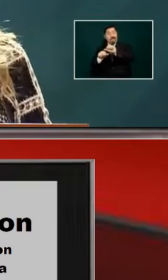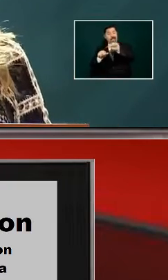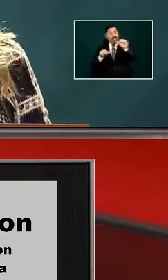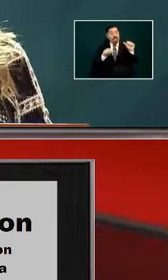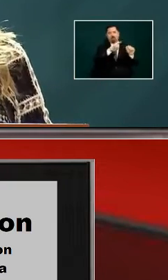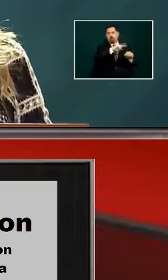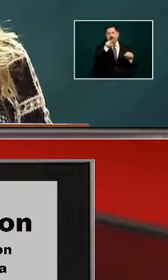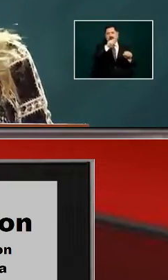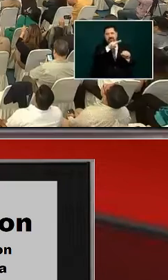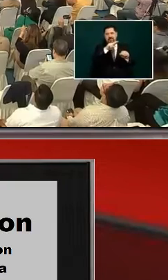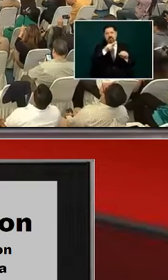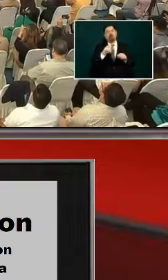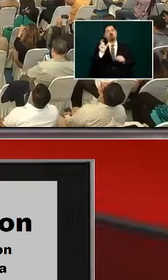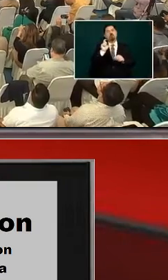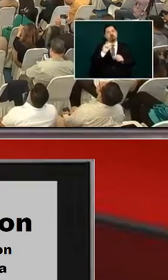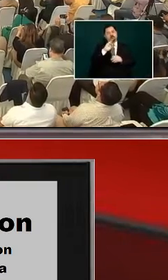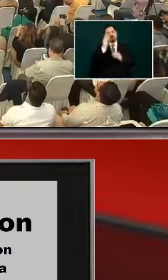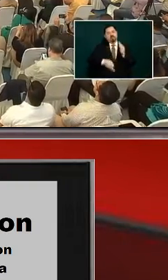finished shortly